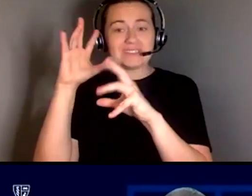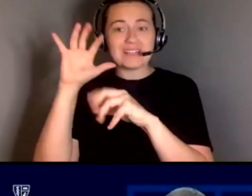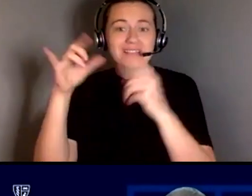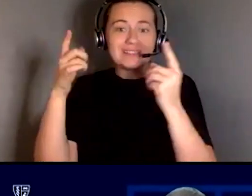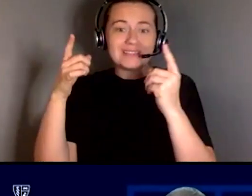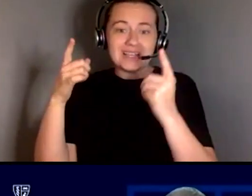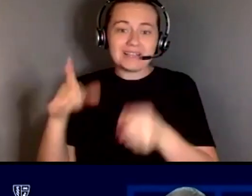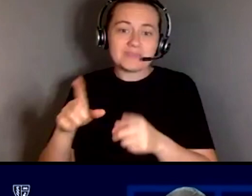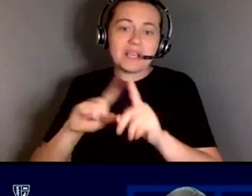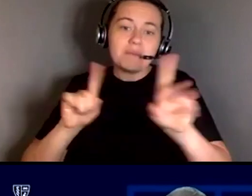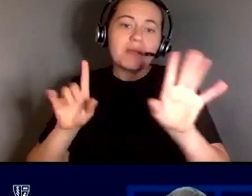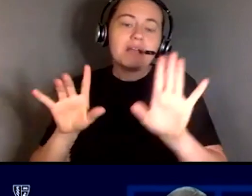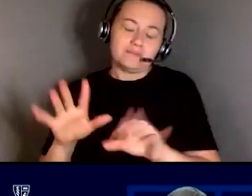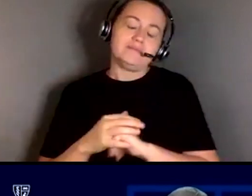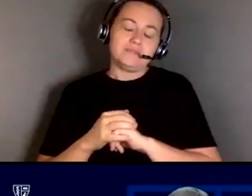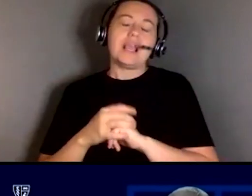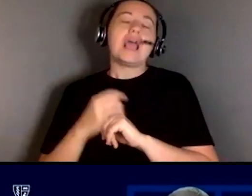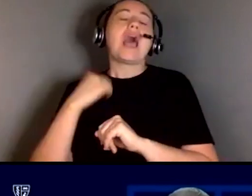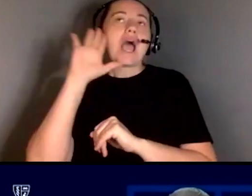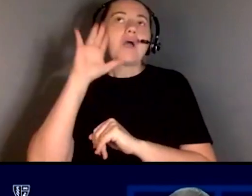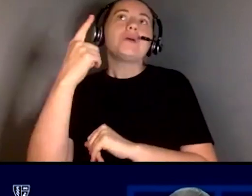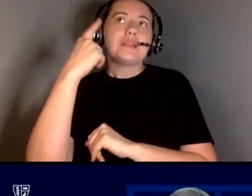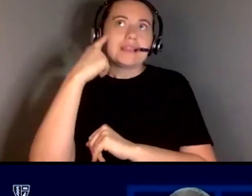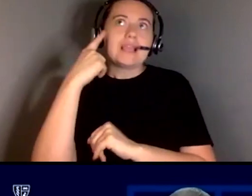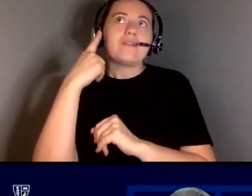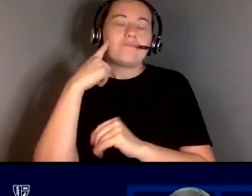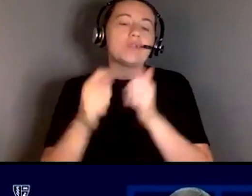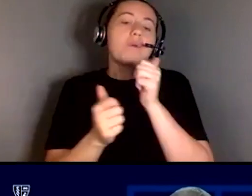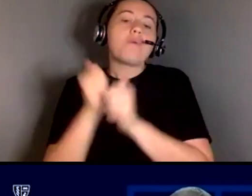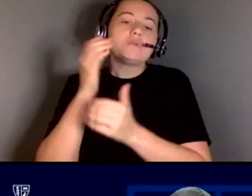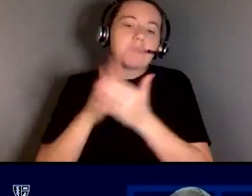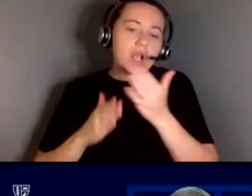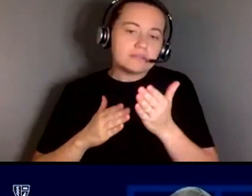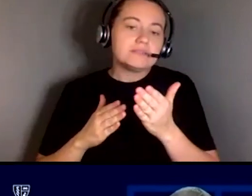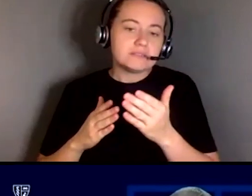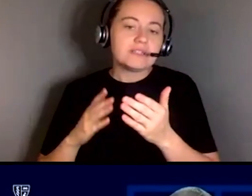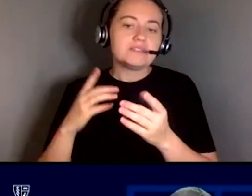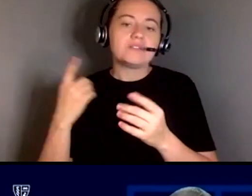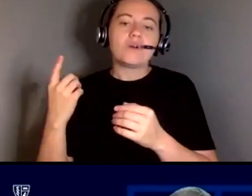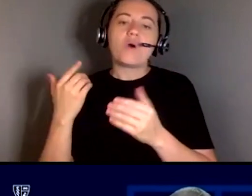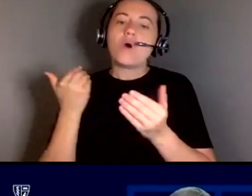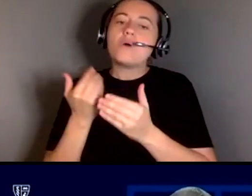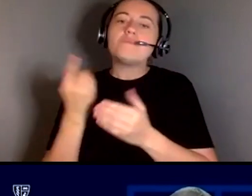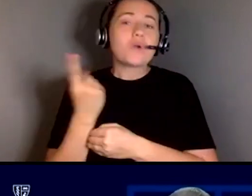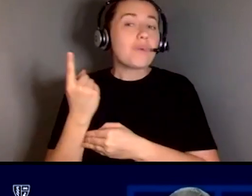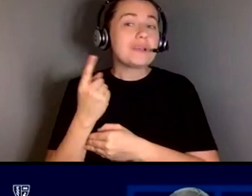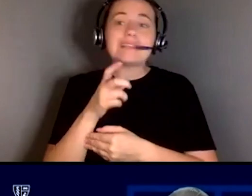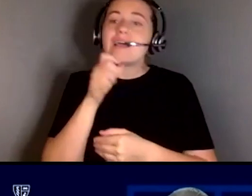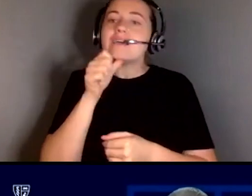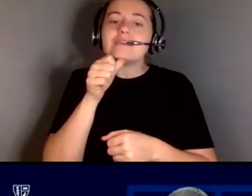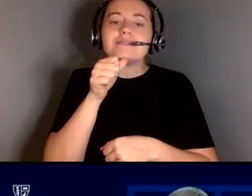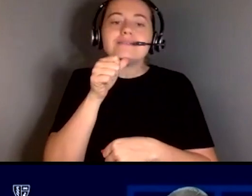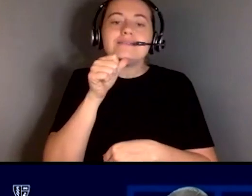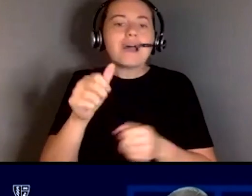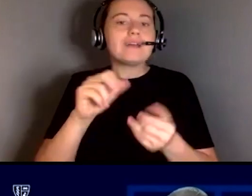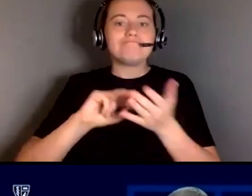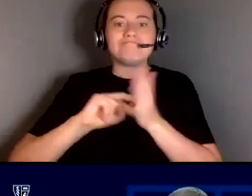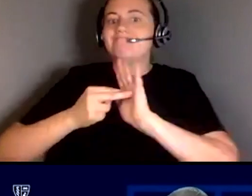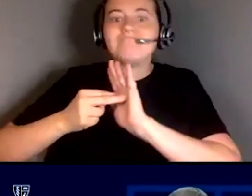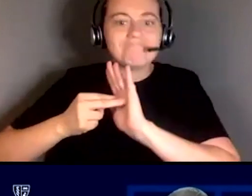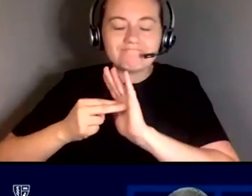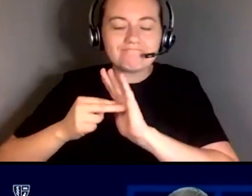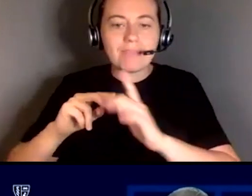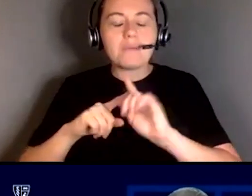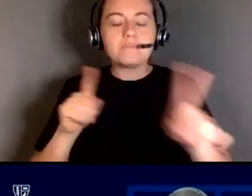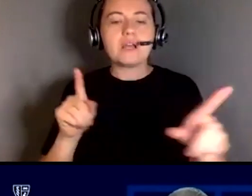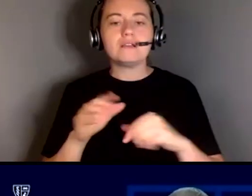i really think for the most part it's almost always unintentional but for lack